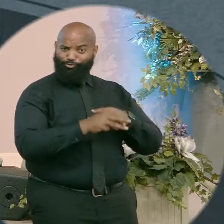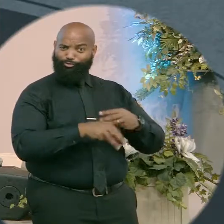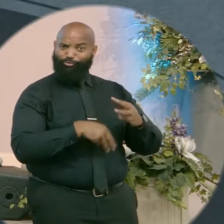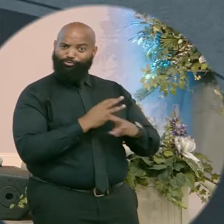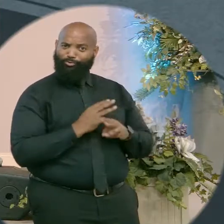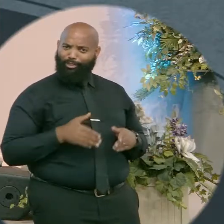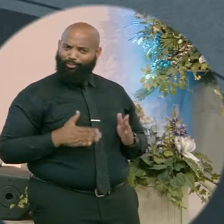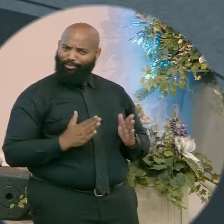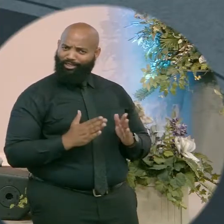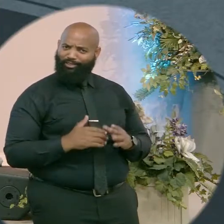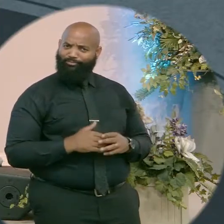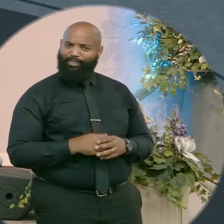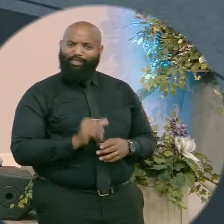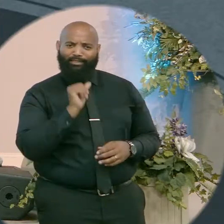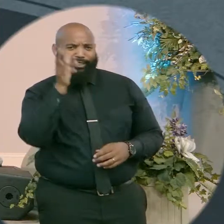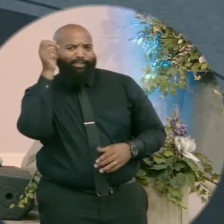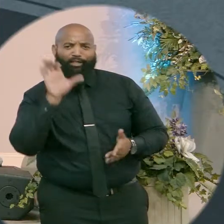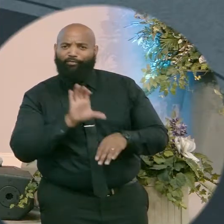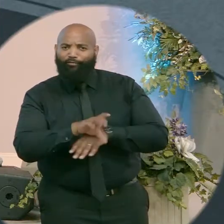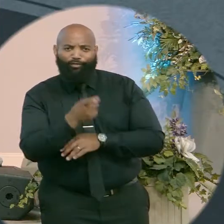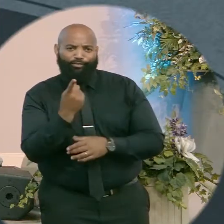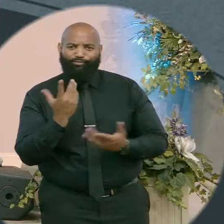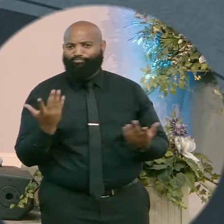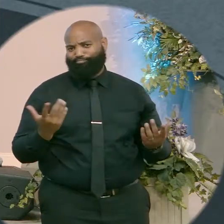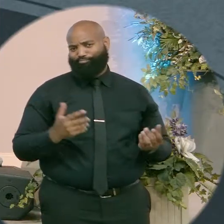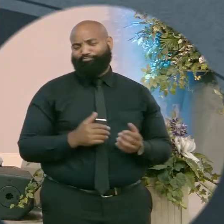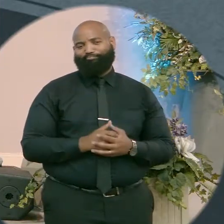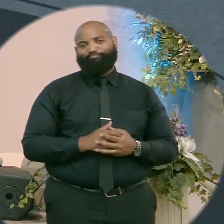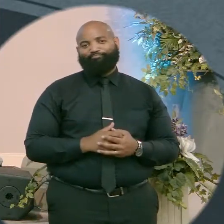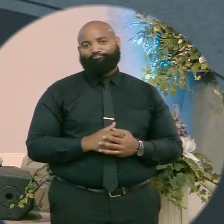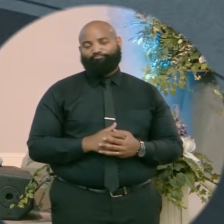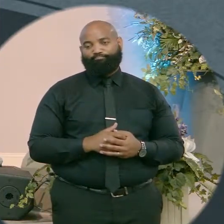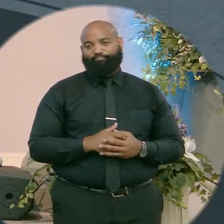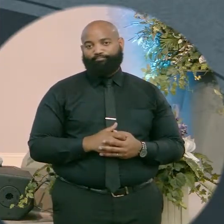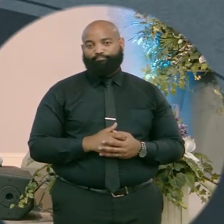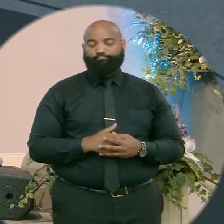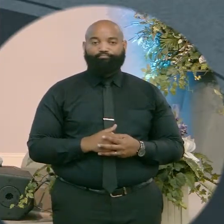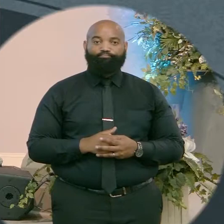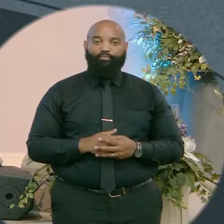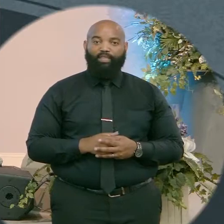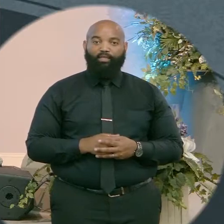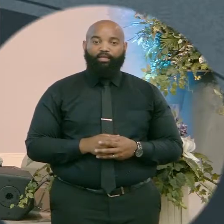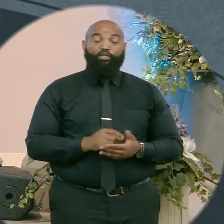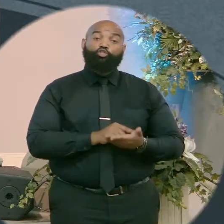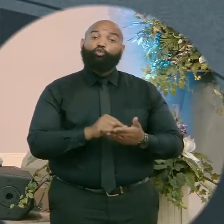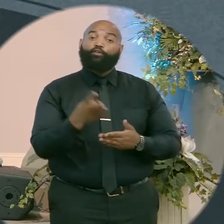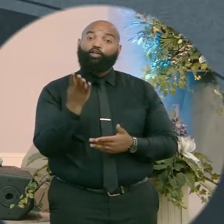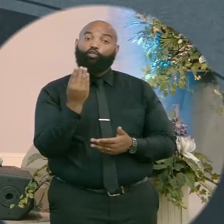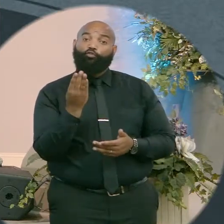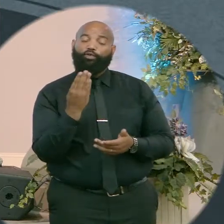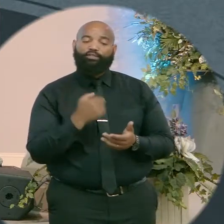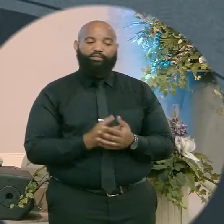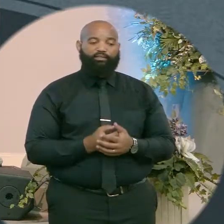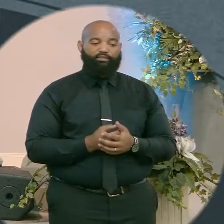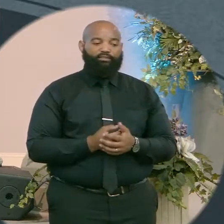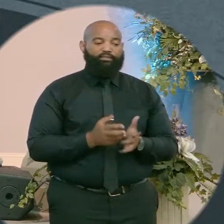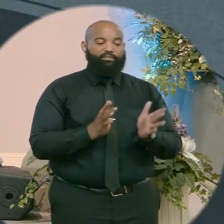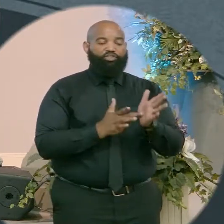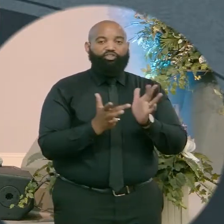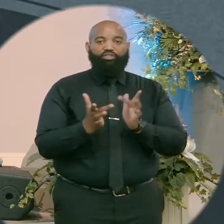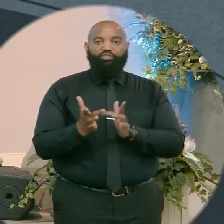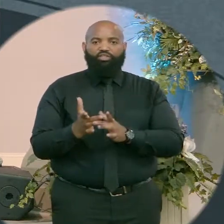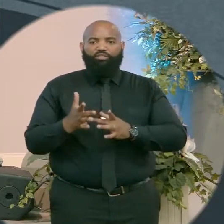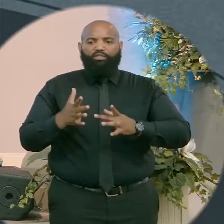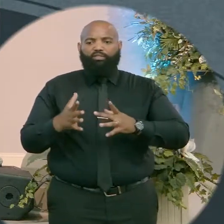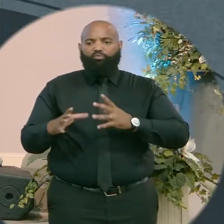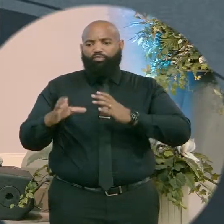Jesus, verse 13, is important because Jesus was engaged by Satan. This gives us a snapshot, y'all, into what this